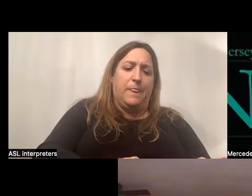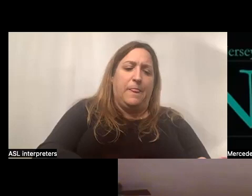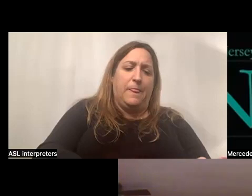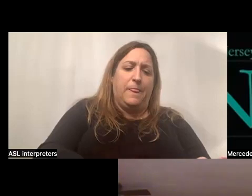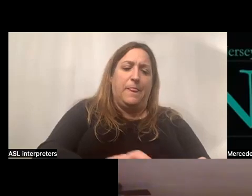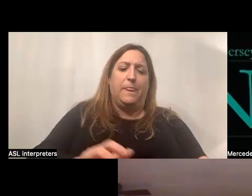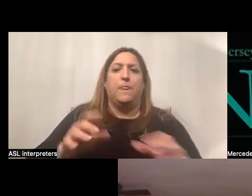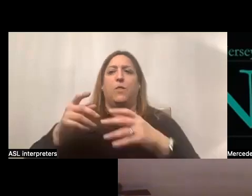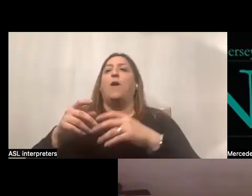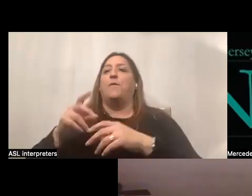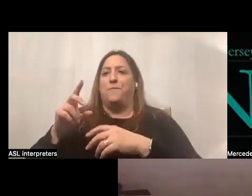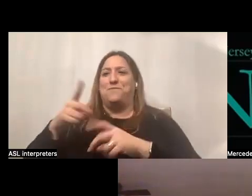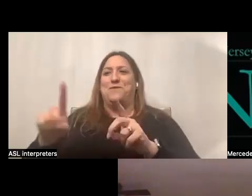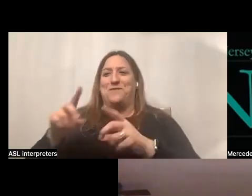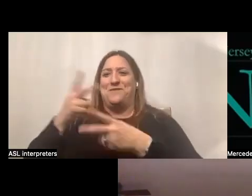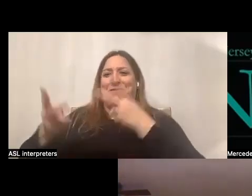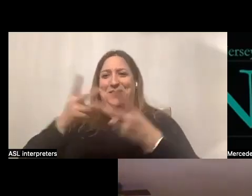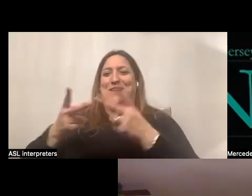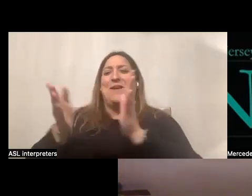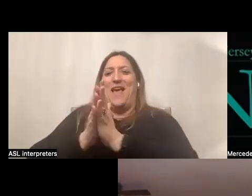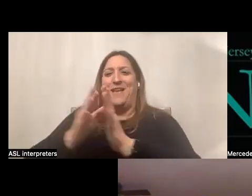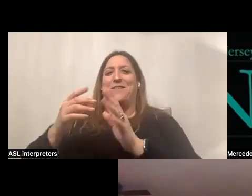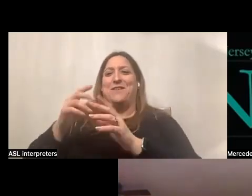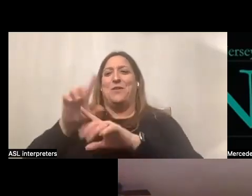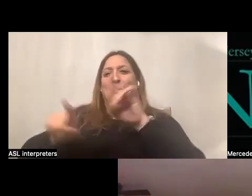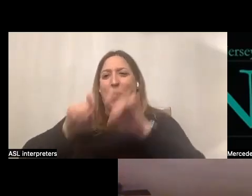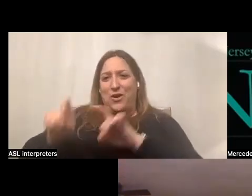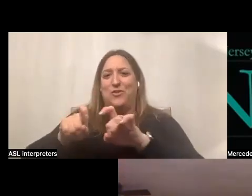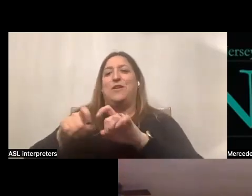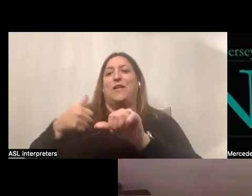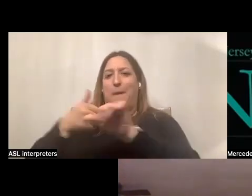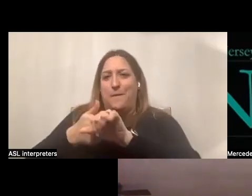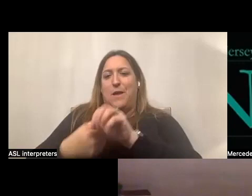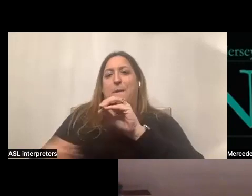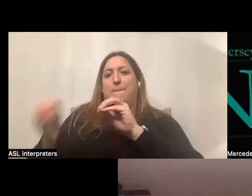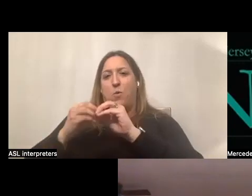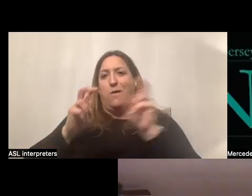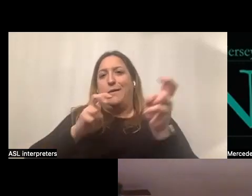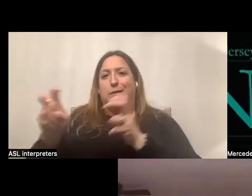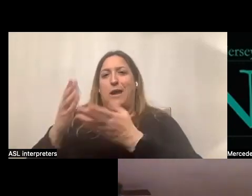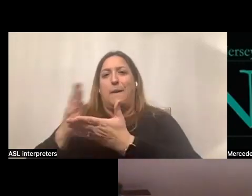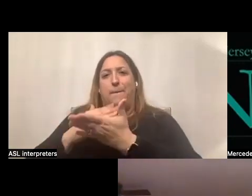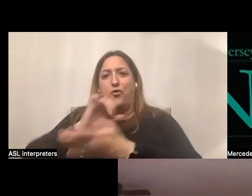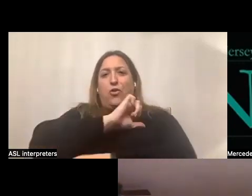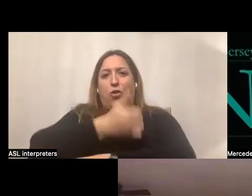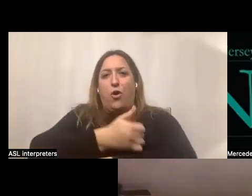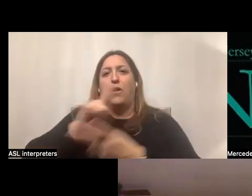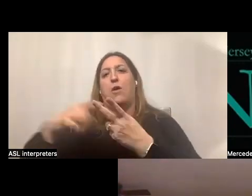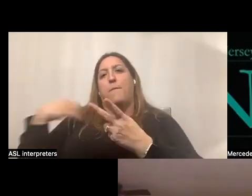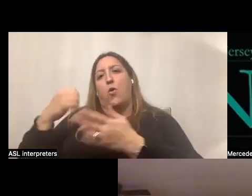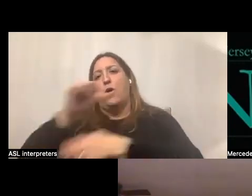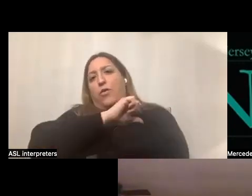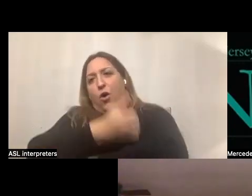during these visits, we'll ask routine questions, provide updates and more topics such as budget authority, employer authority,